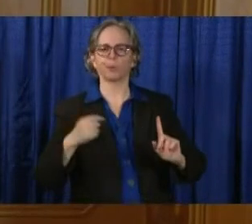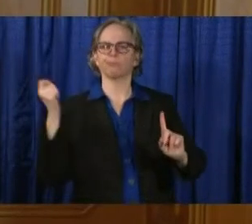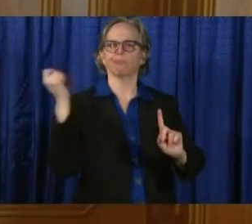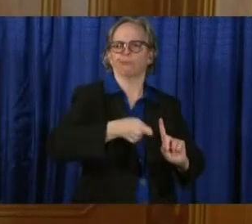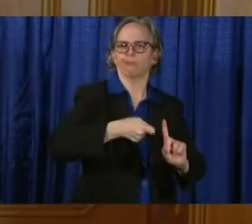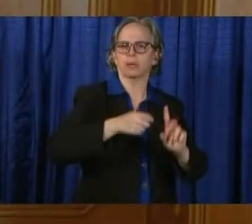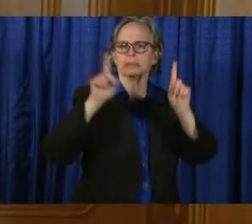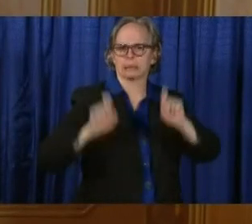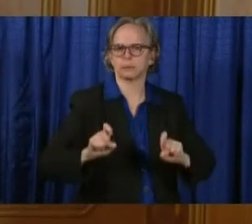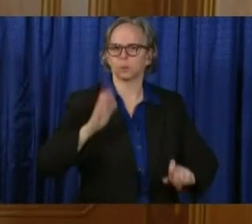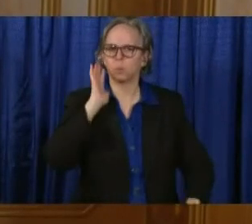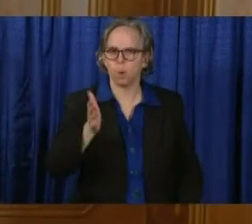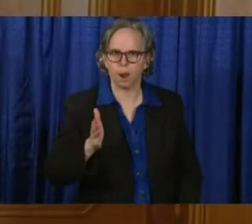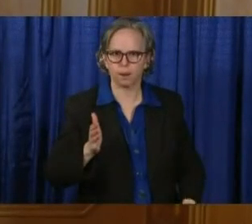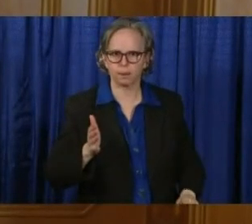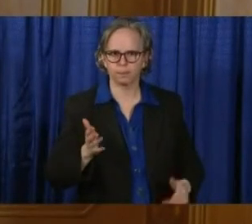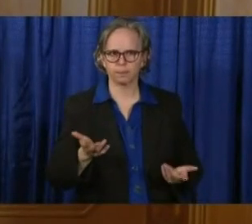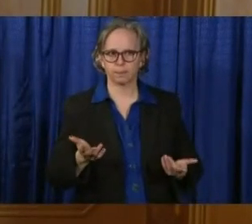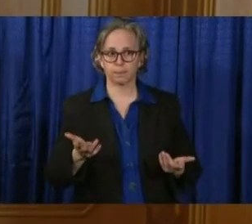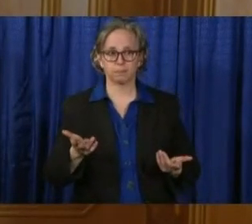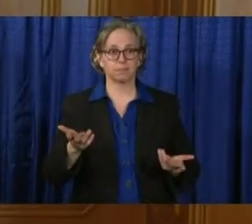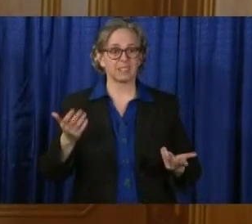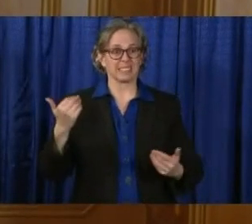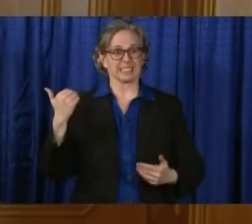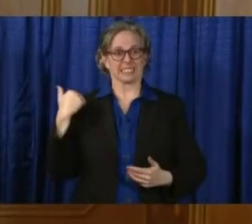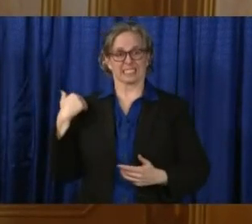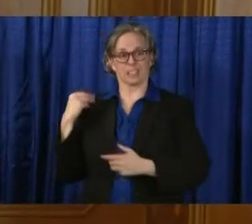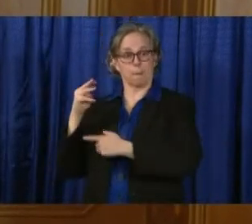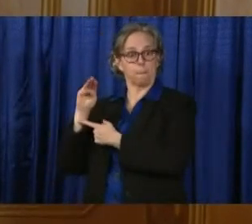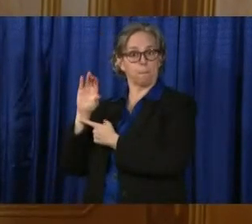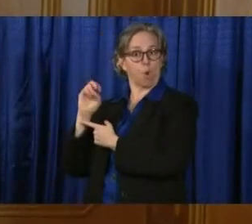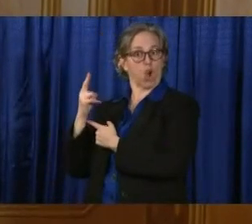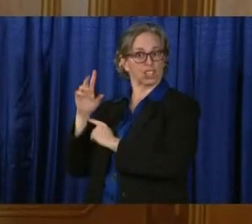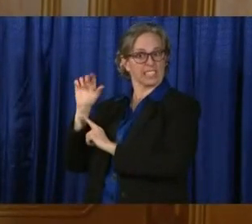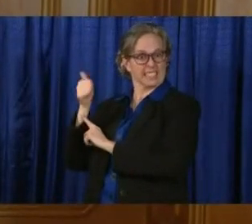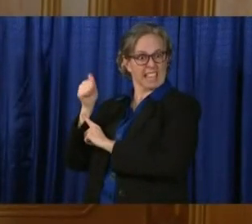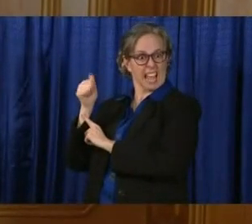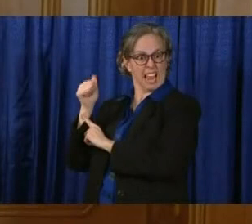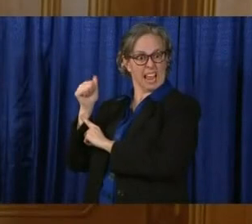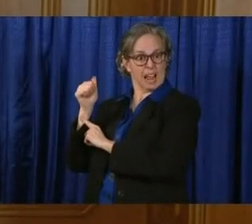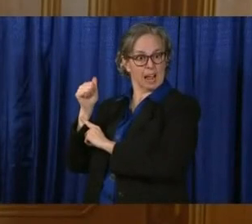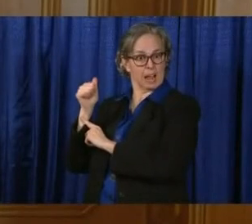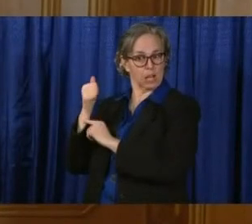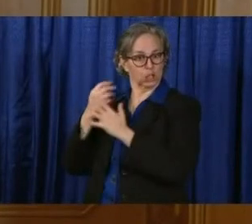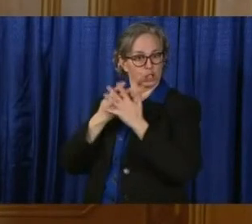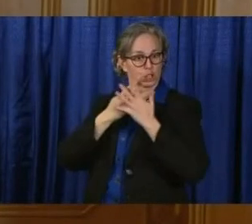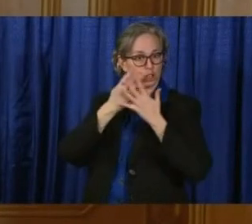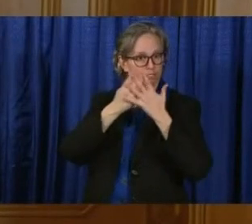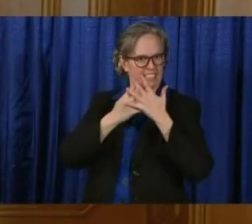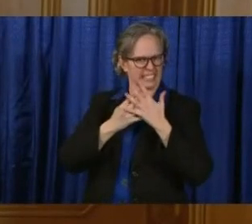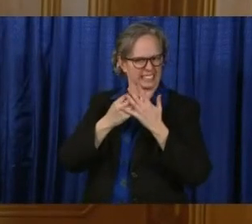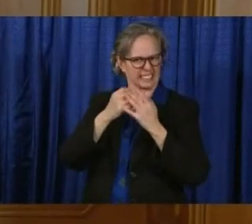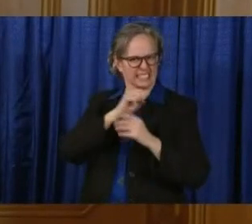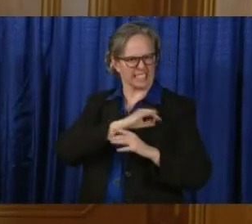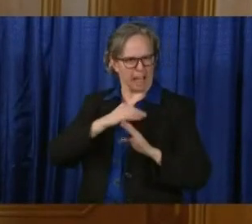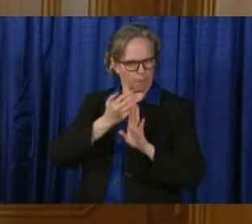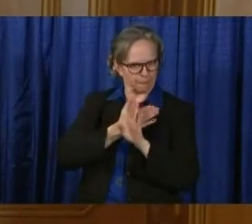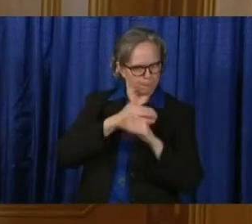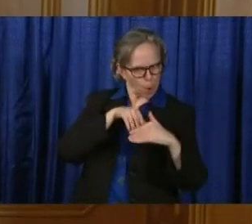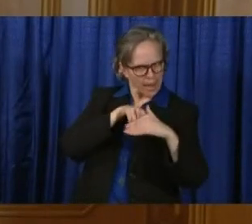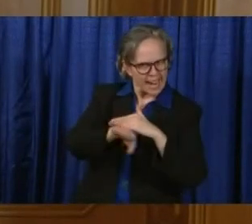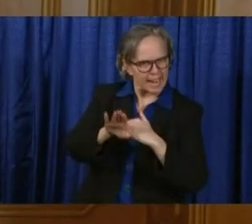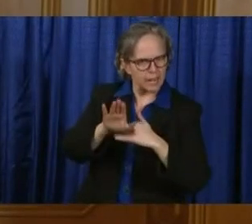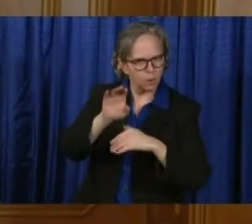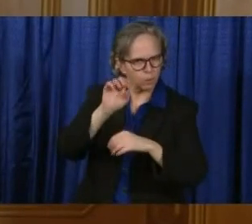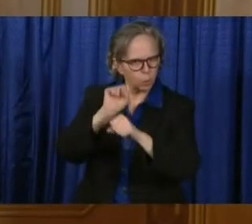On March 10th, we started screening staff that was coming in. They were screened by asking